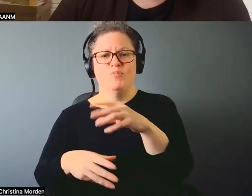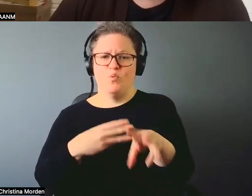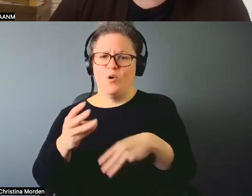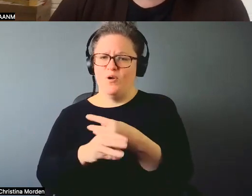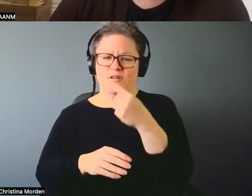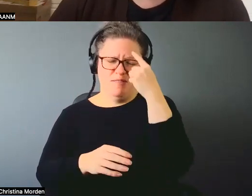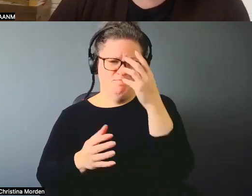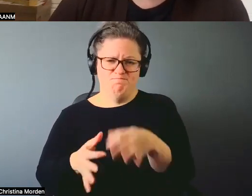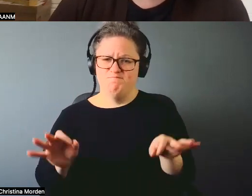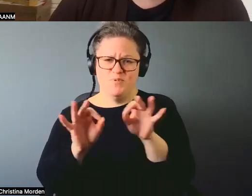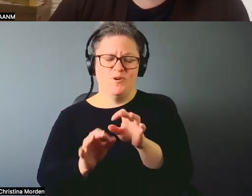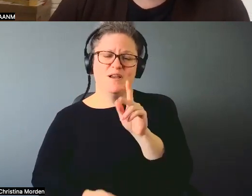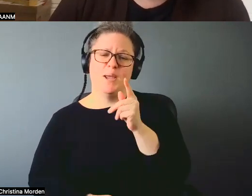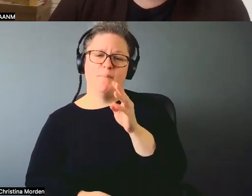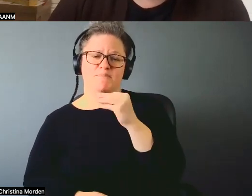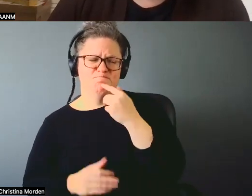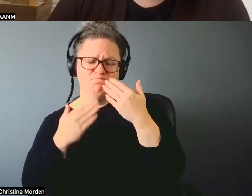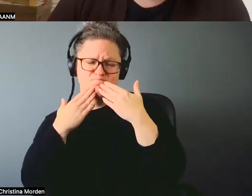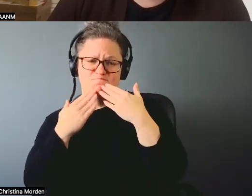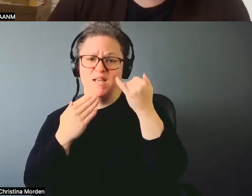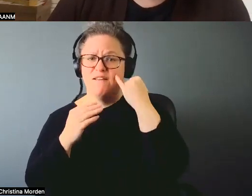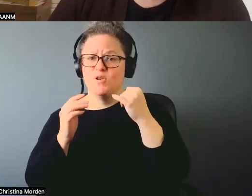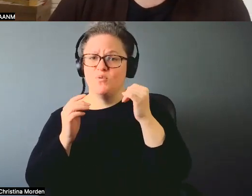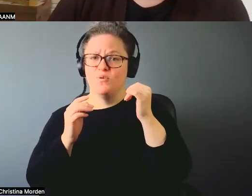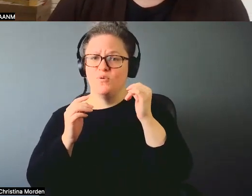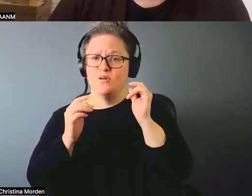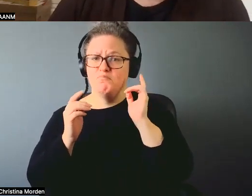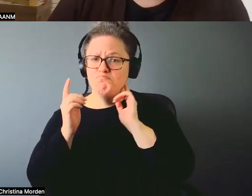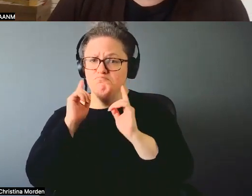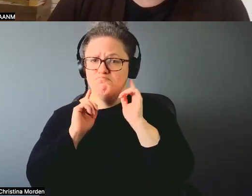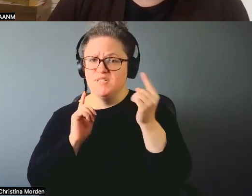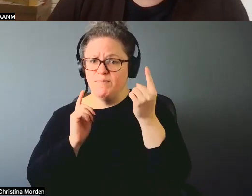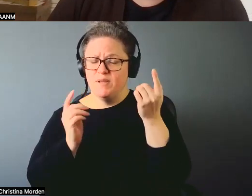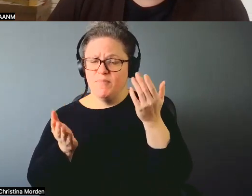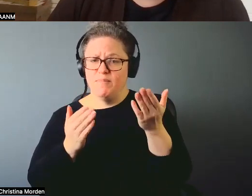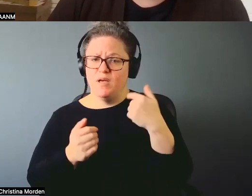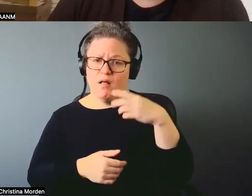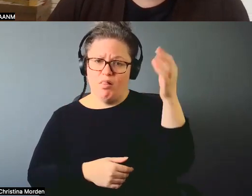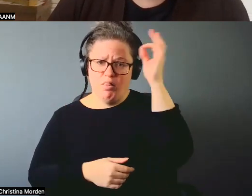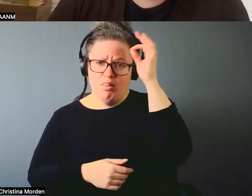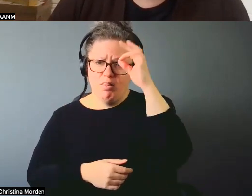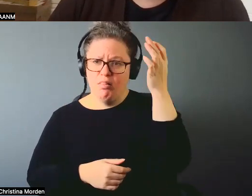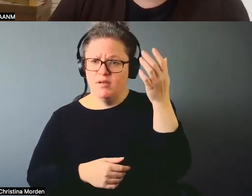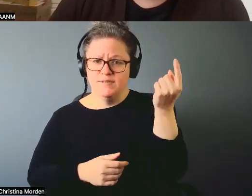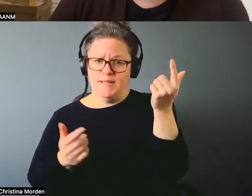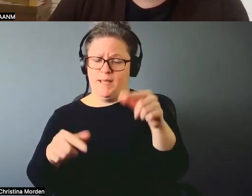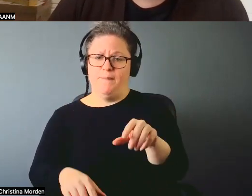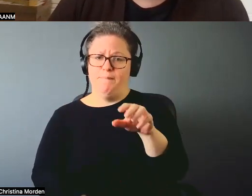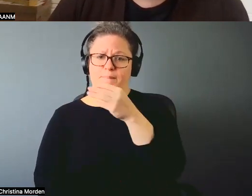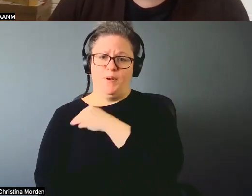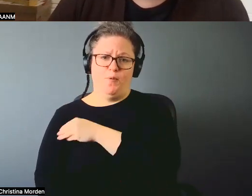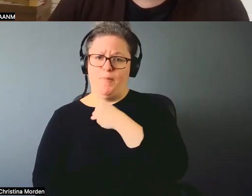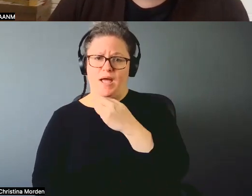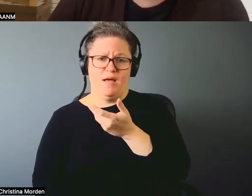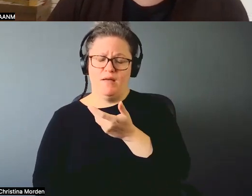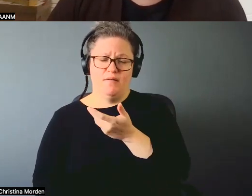Thank you. Well, if you hear of anything that I might not be aware of in Manitoba going on where I could submit,